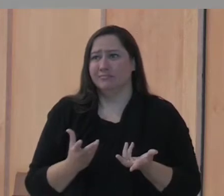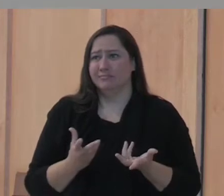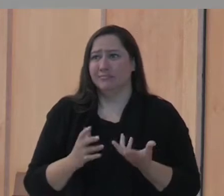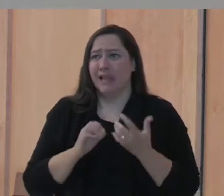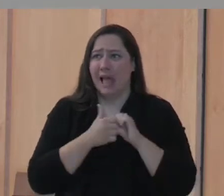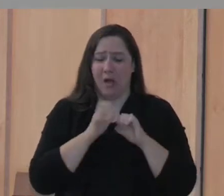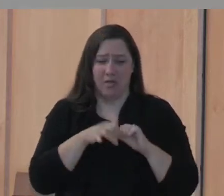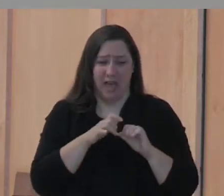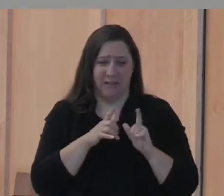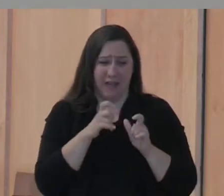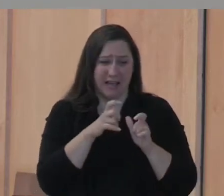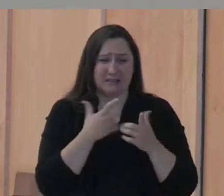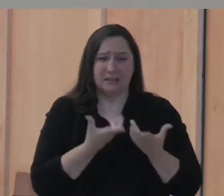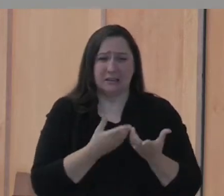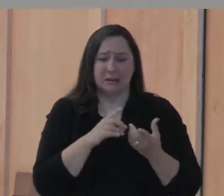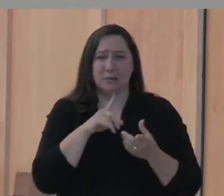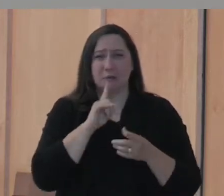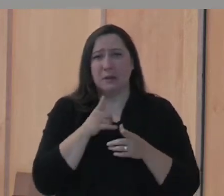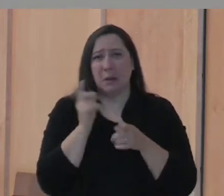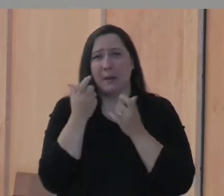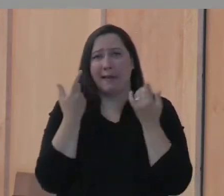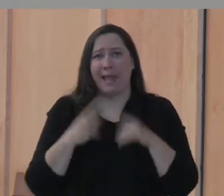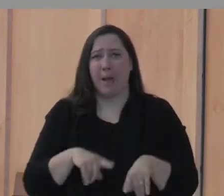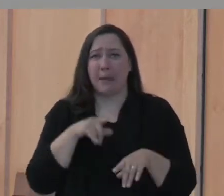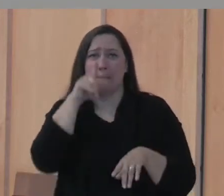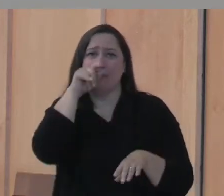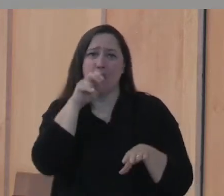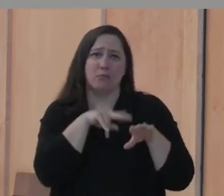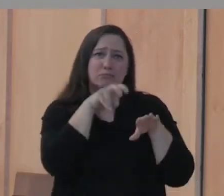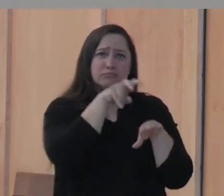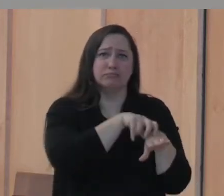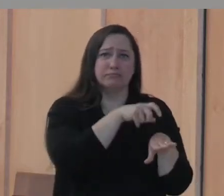faster, but that'd be pretty quick. The bird comes in and the seed is gone.